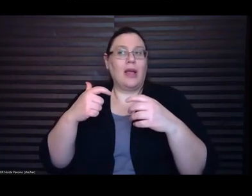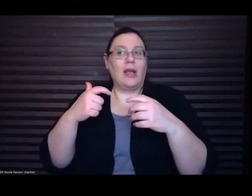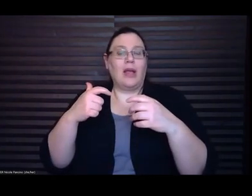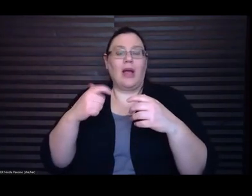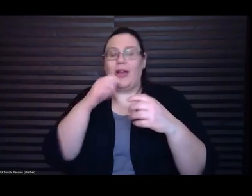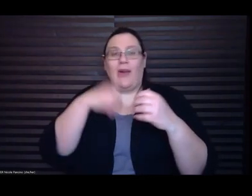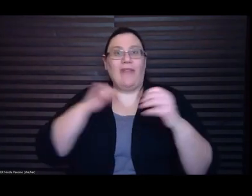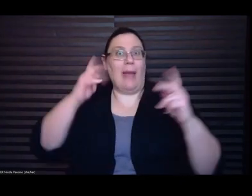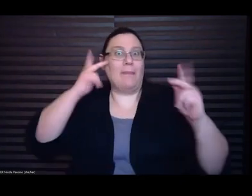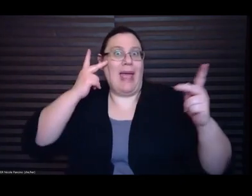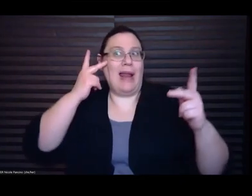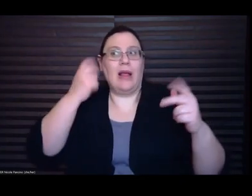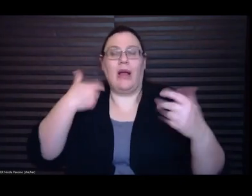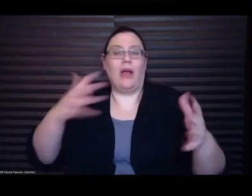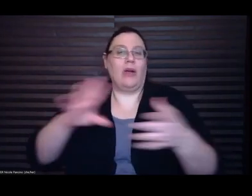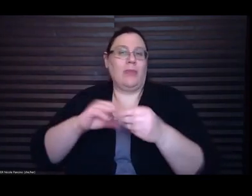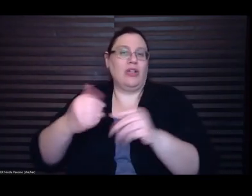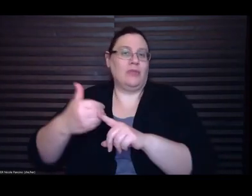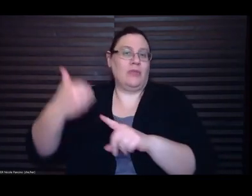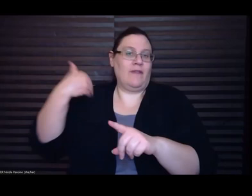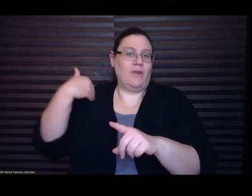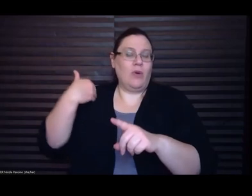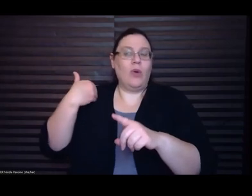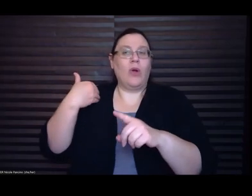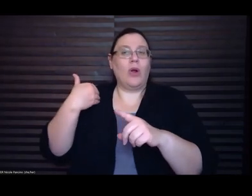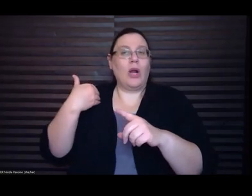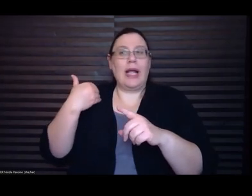I don't think I'll ever really be entirely used to it but